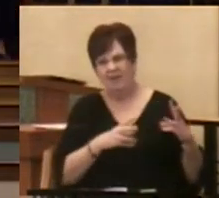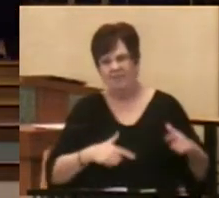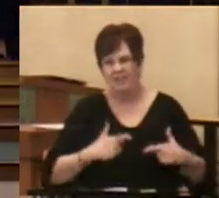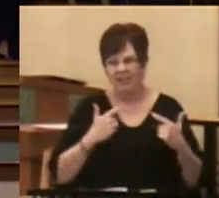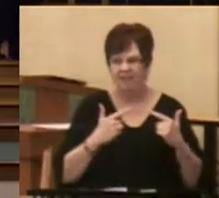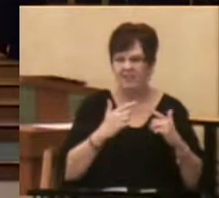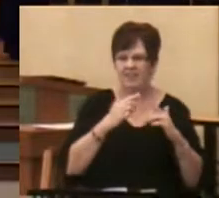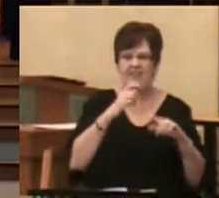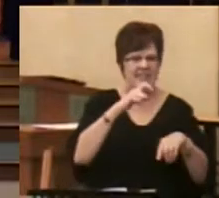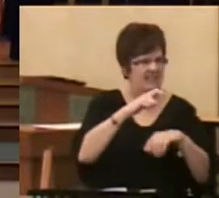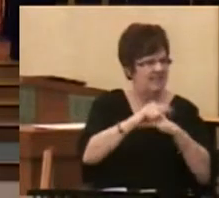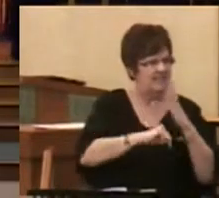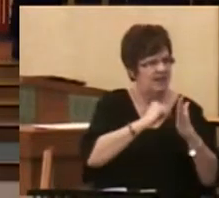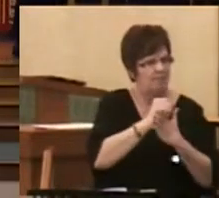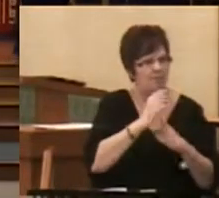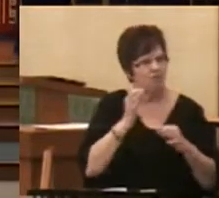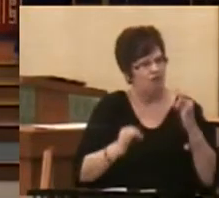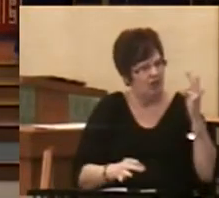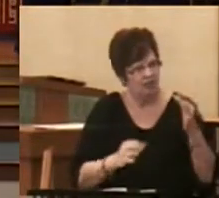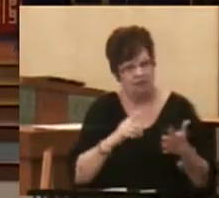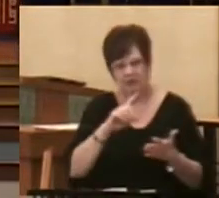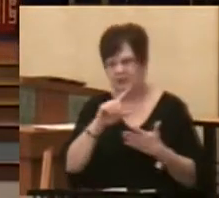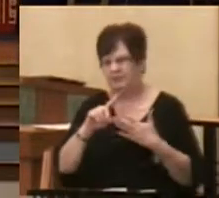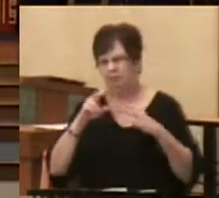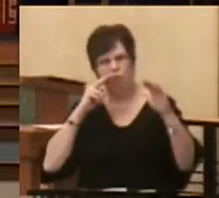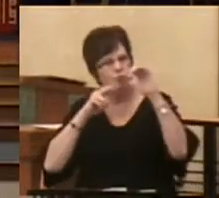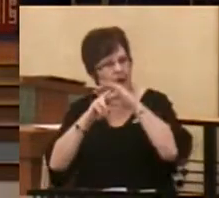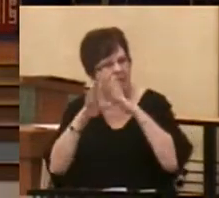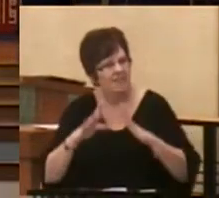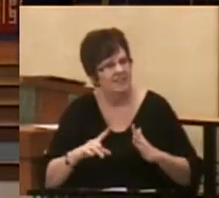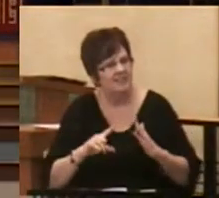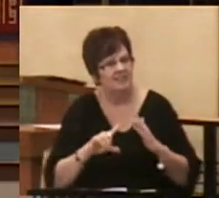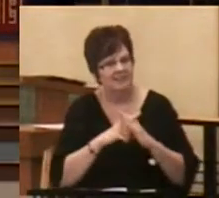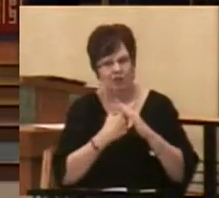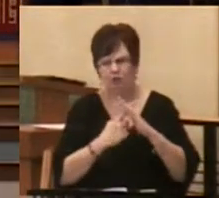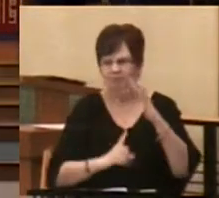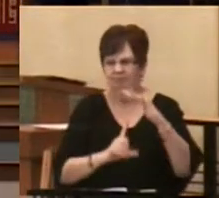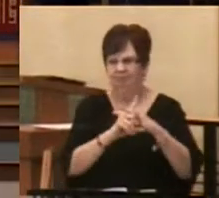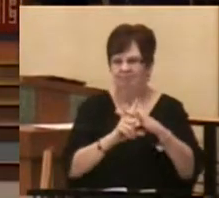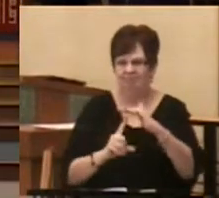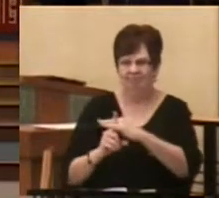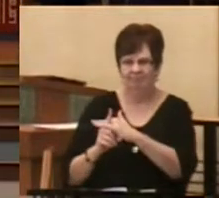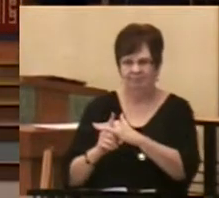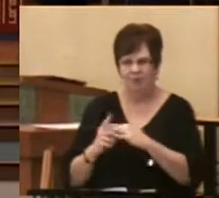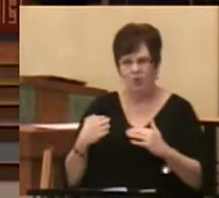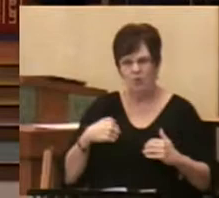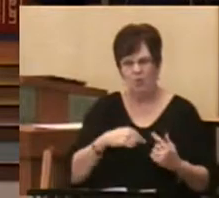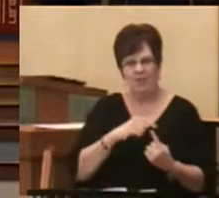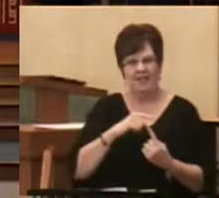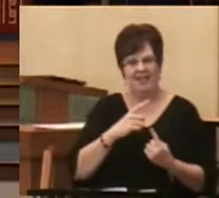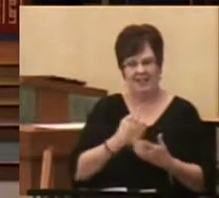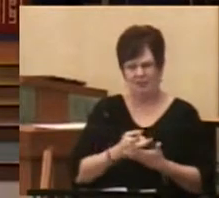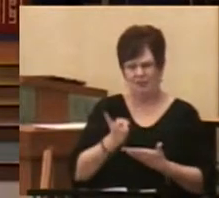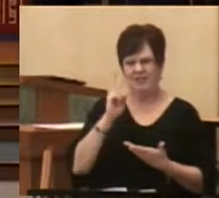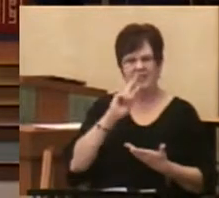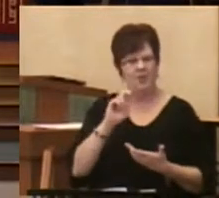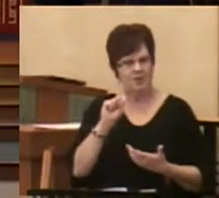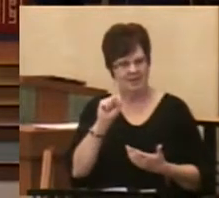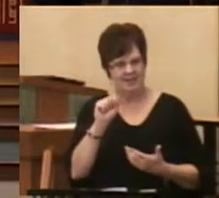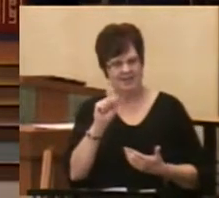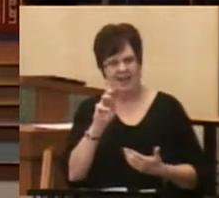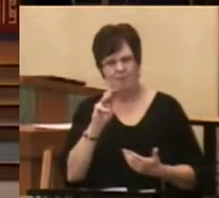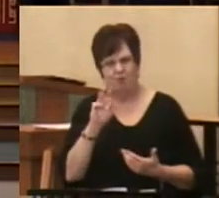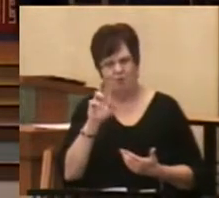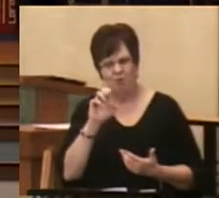went. Prophets began to appear on the scene. Two weeks ago, we were introduced to the prophet Samuel. People clamored